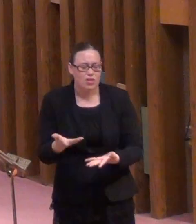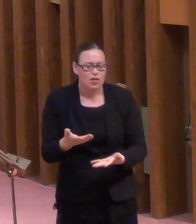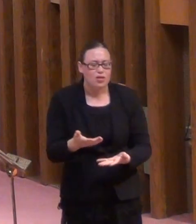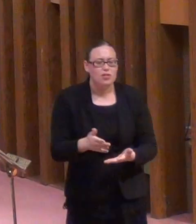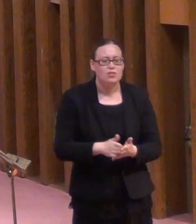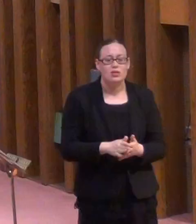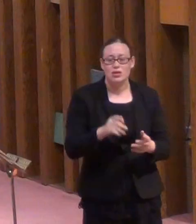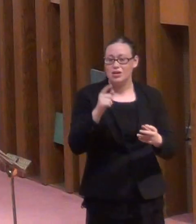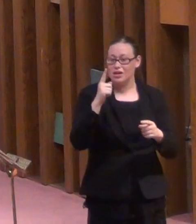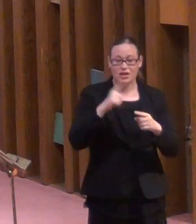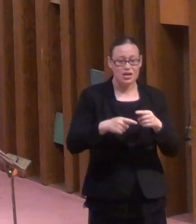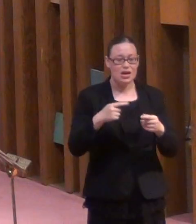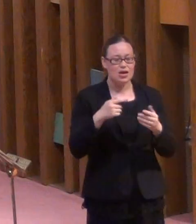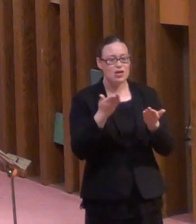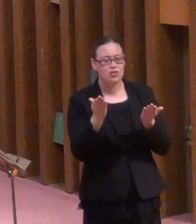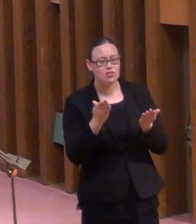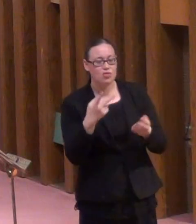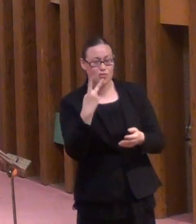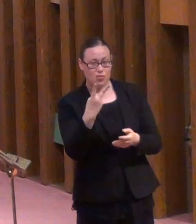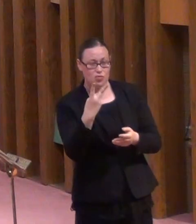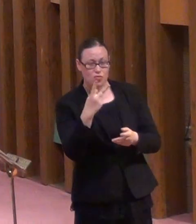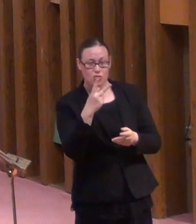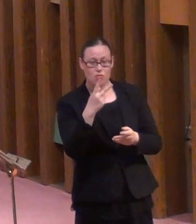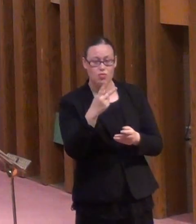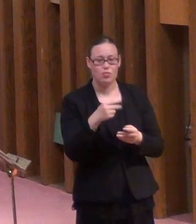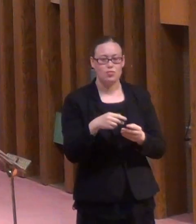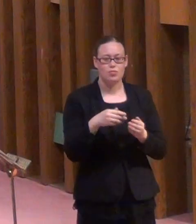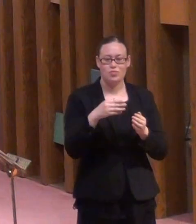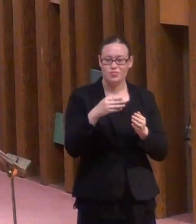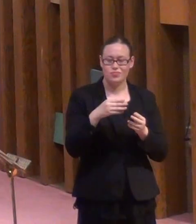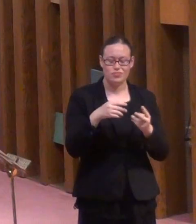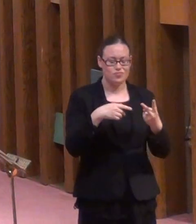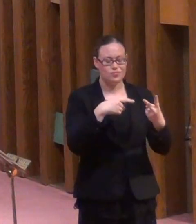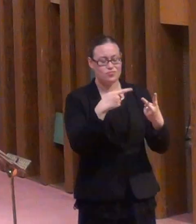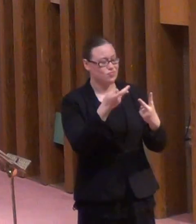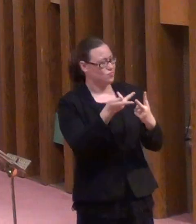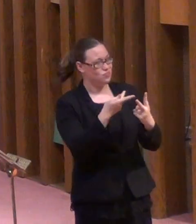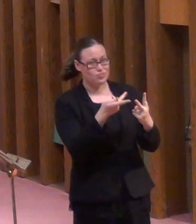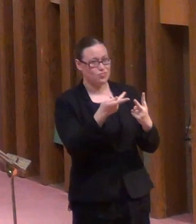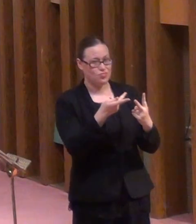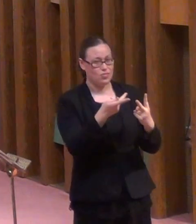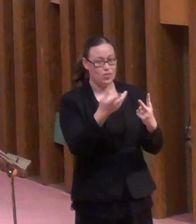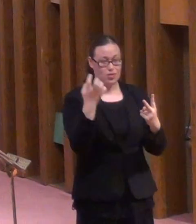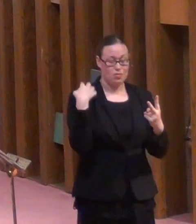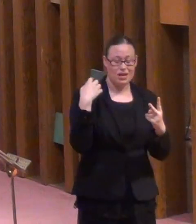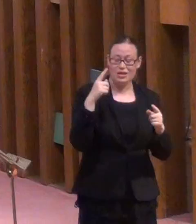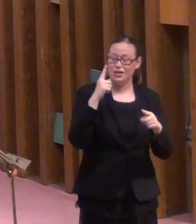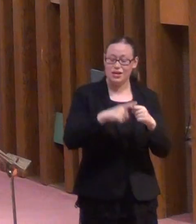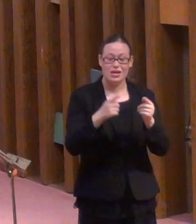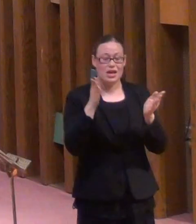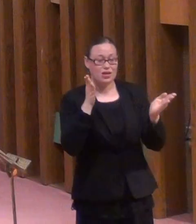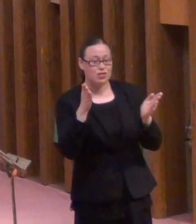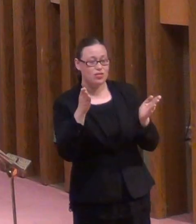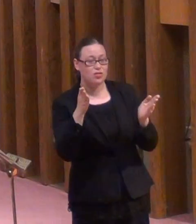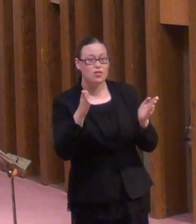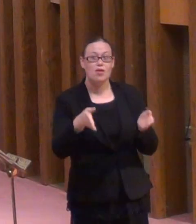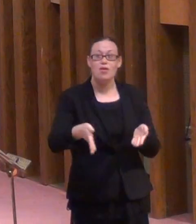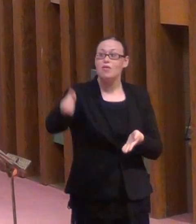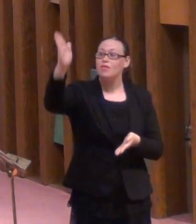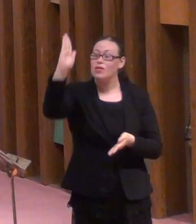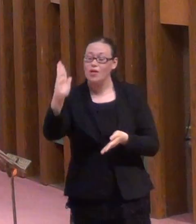despise the other. You cannot serve both God and